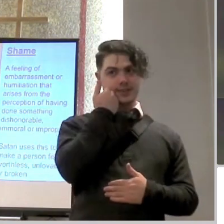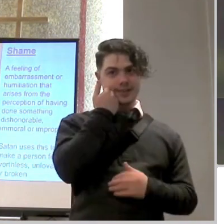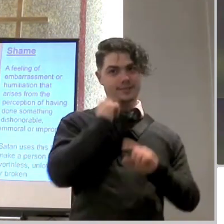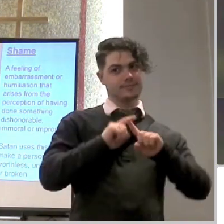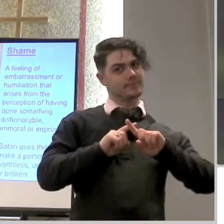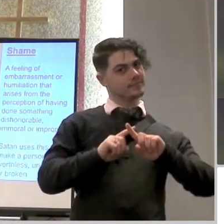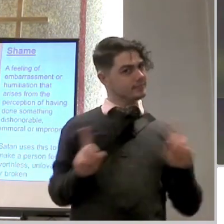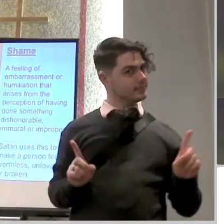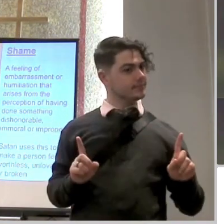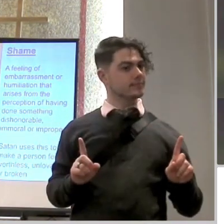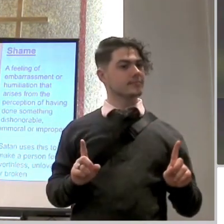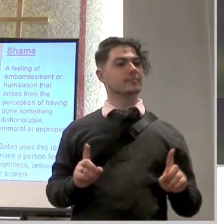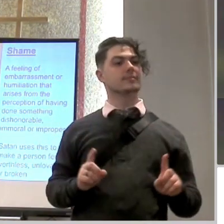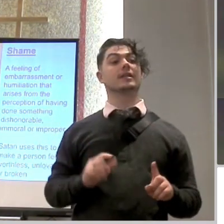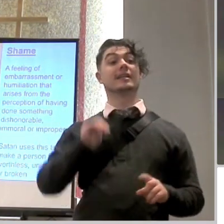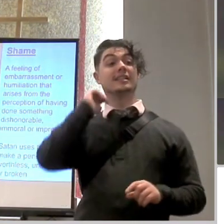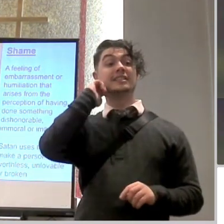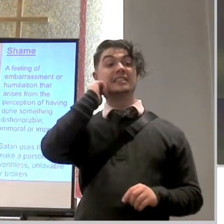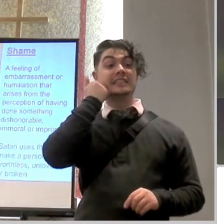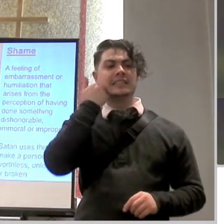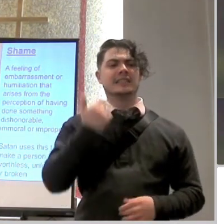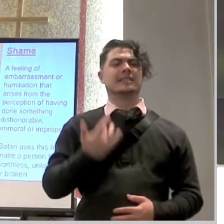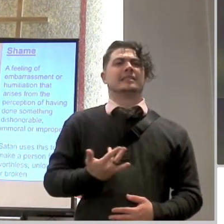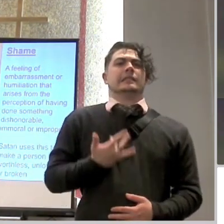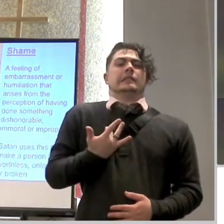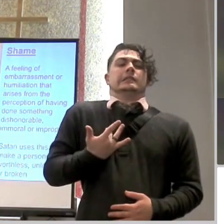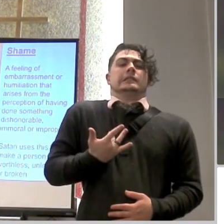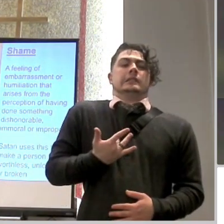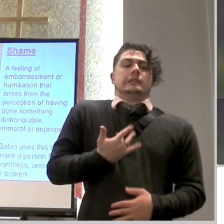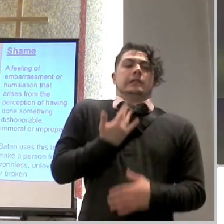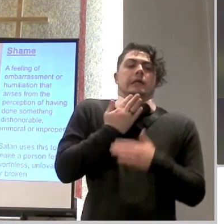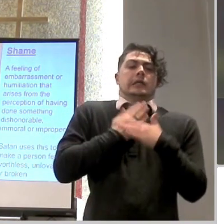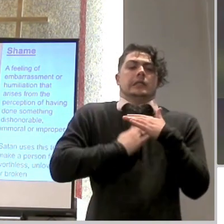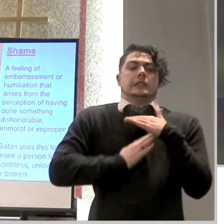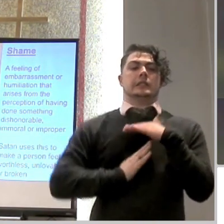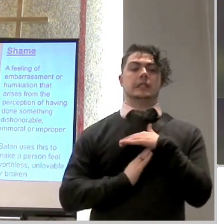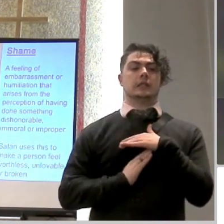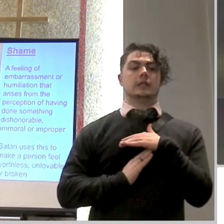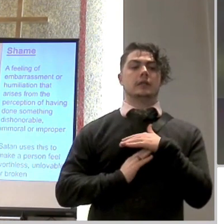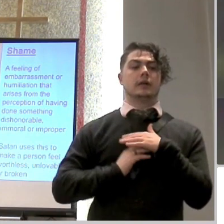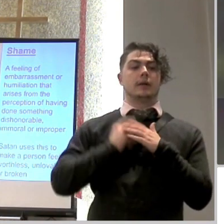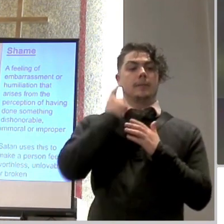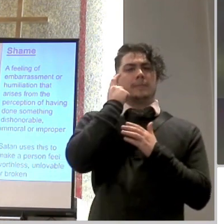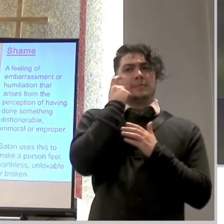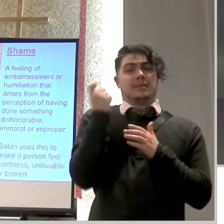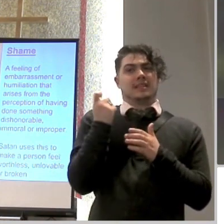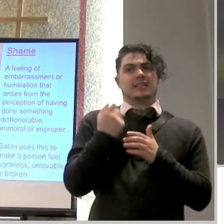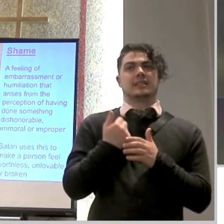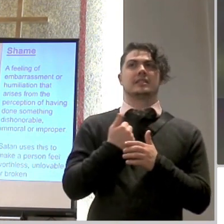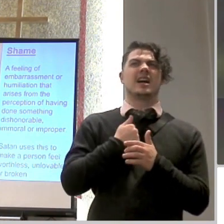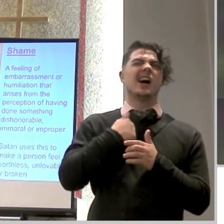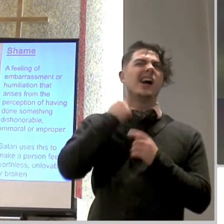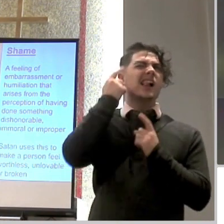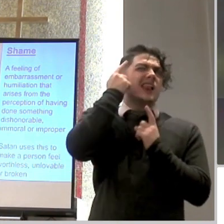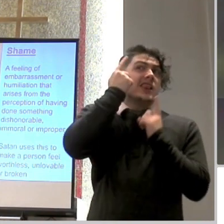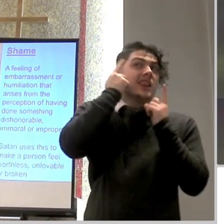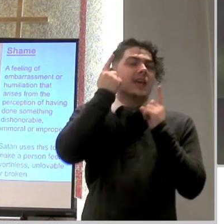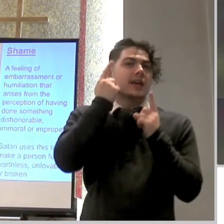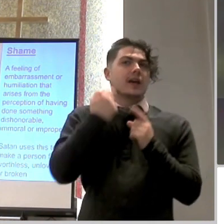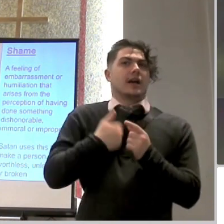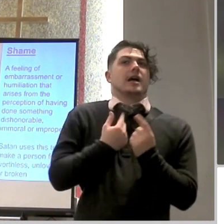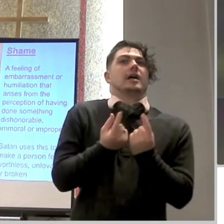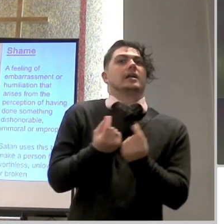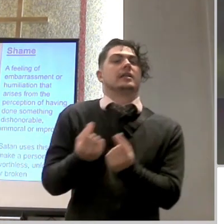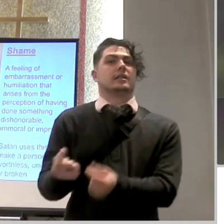embarrassment or humiliation that arises from and this is the key word here from the perception of having done something